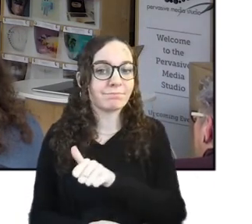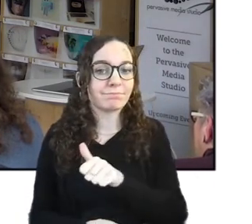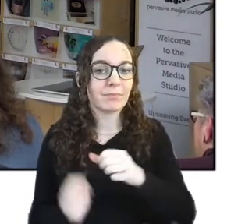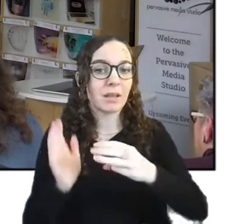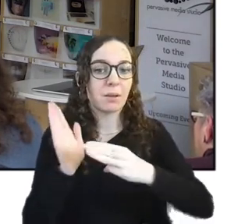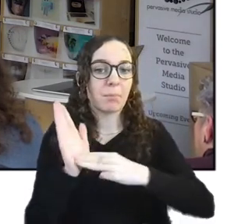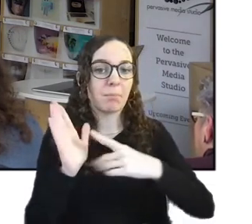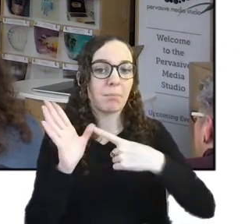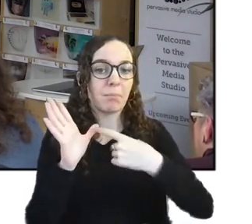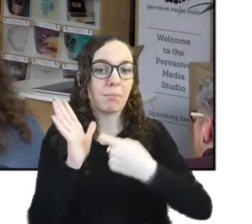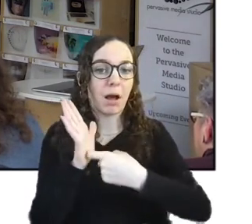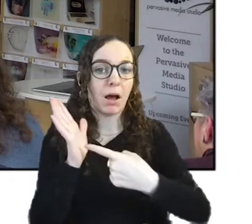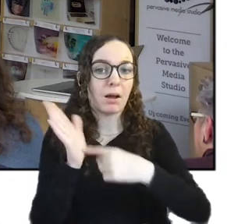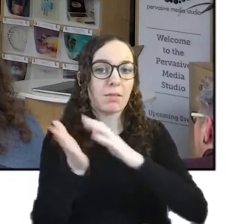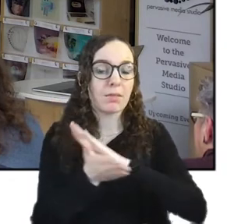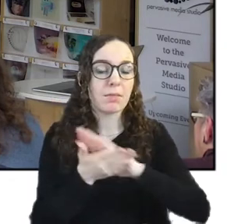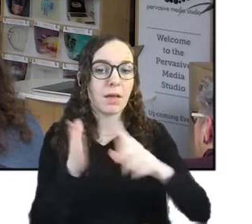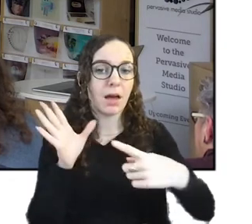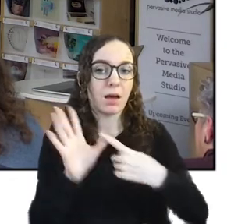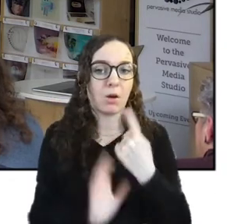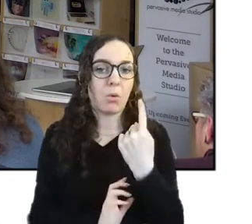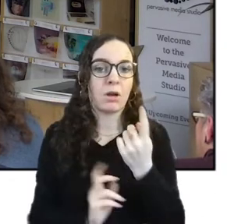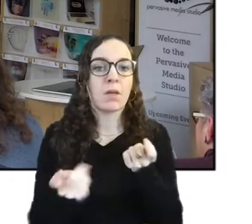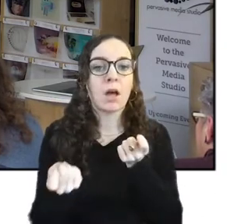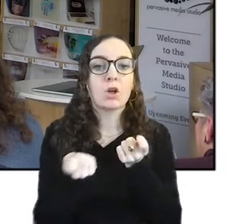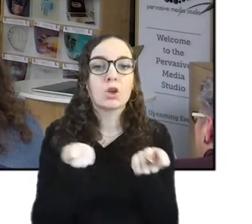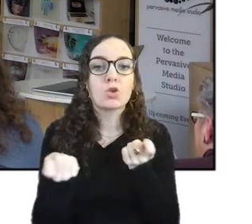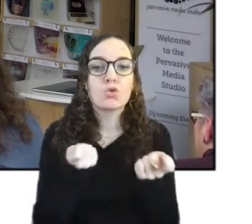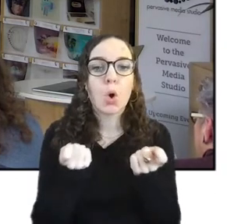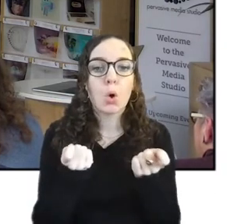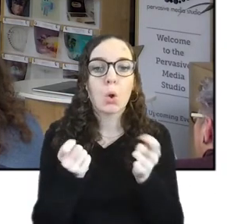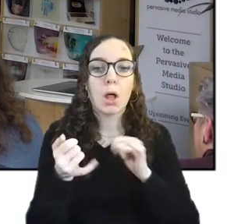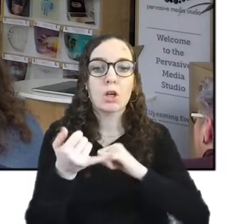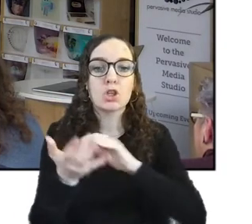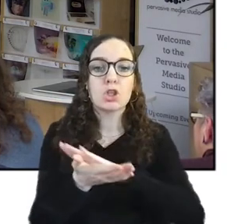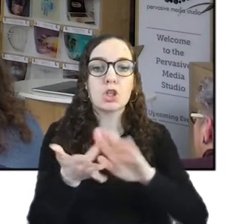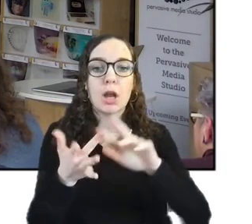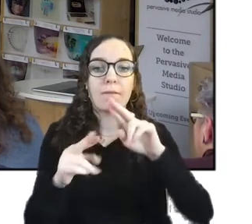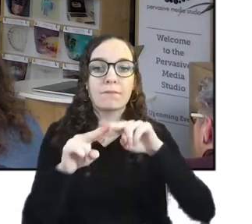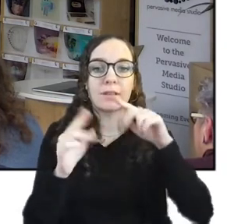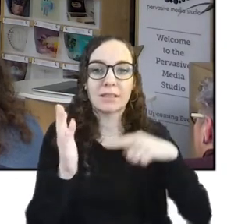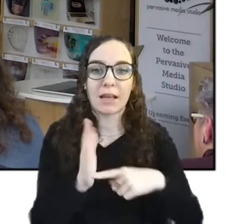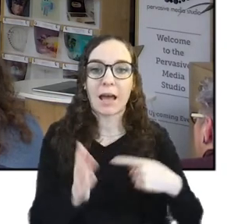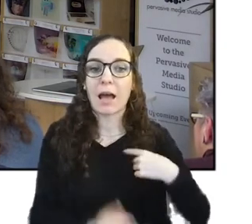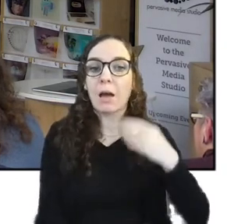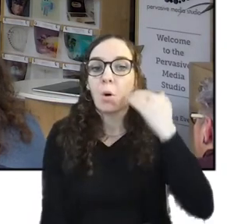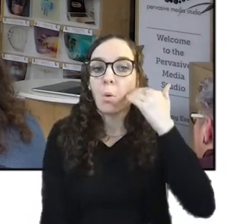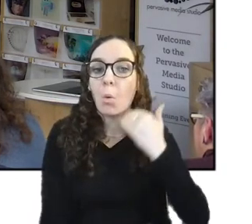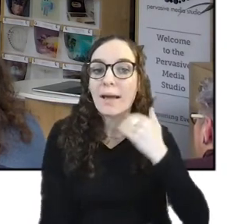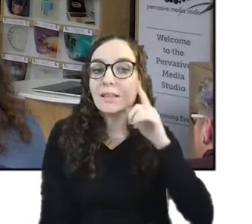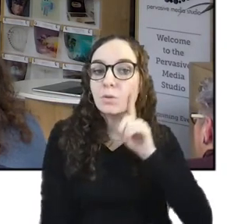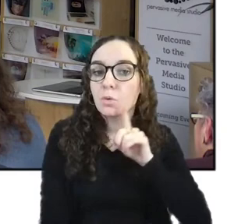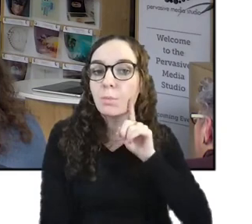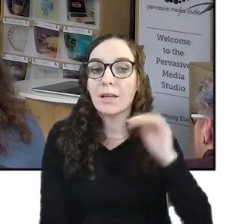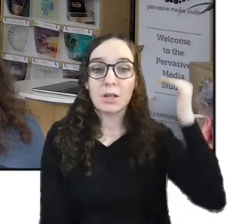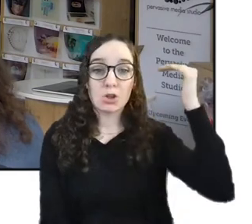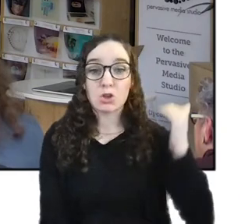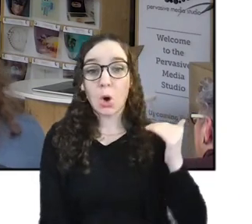control shift producers and I'm a white woman short with short hair in her mid-30s.